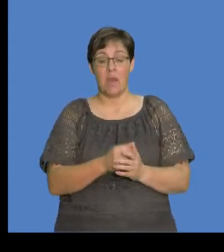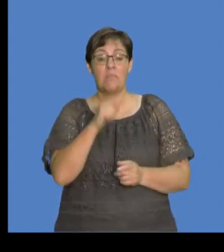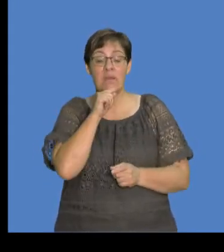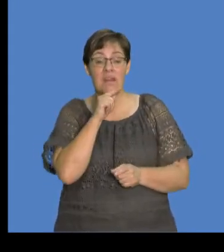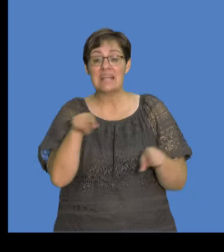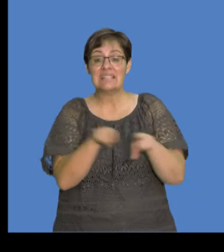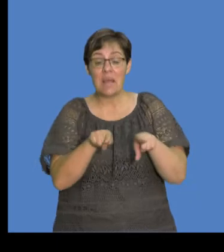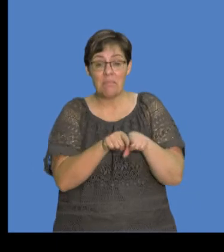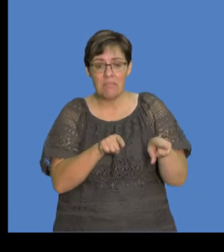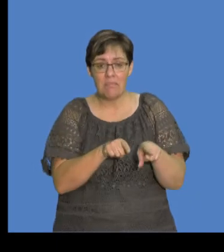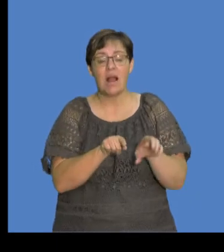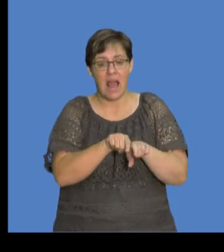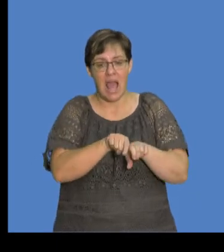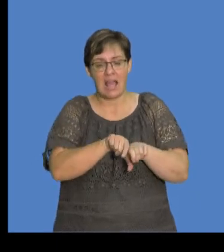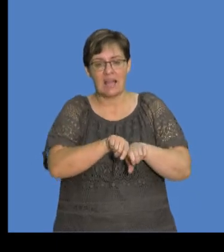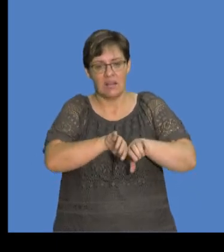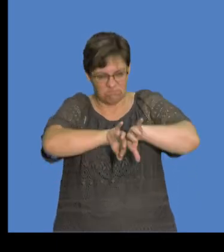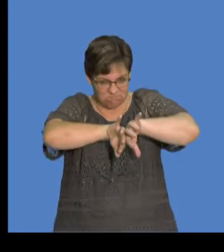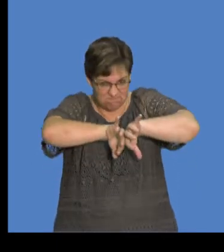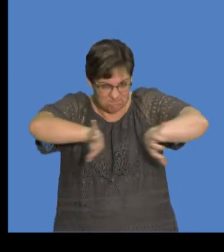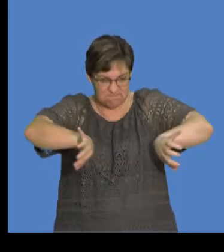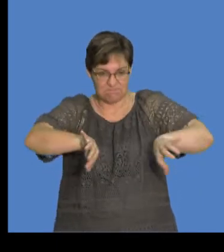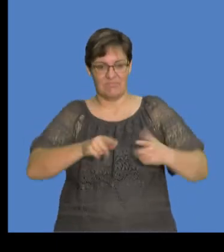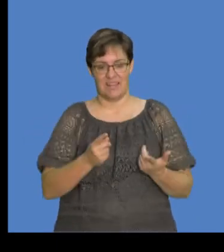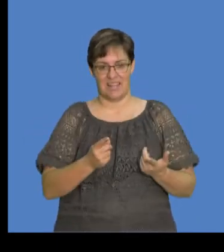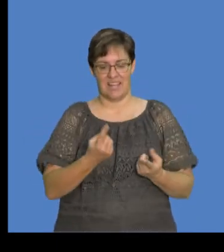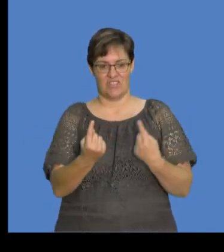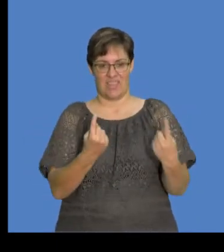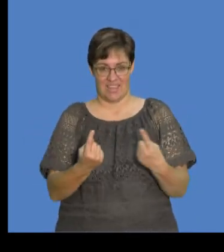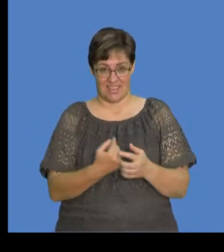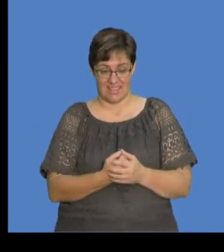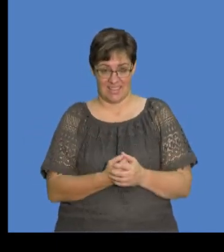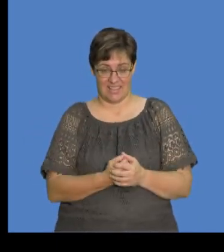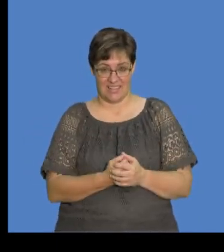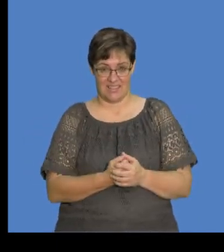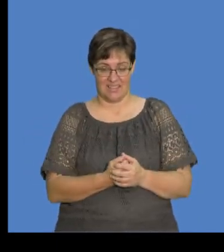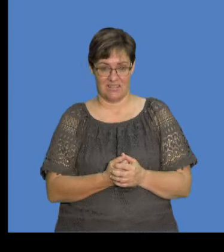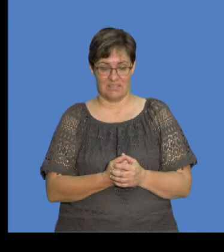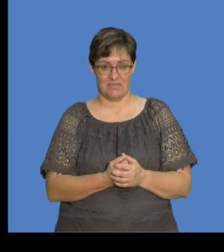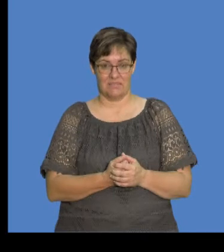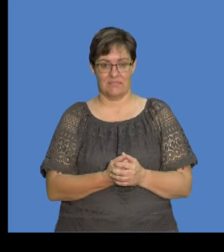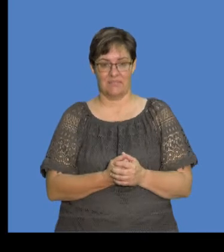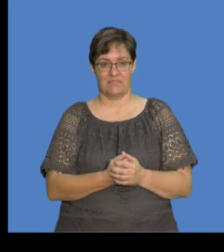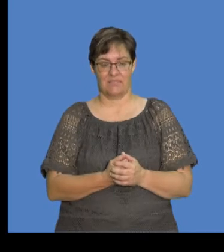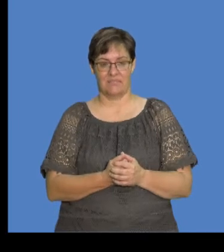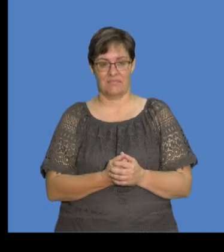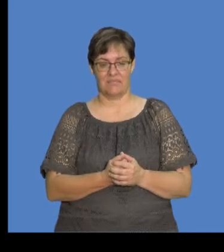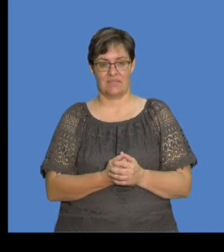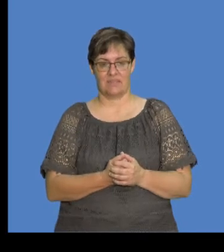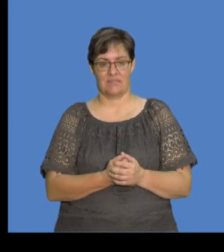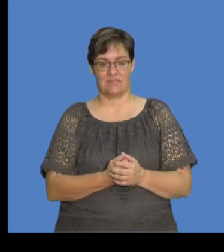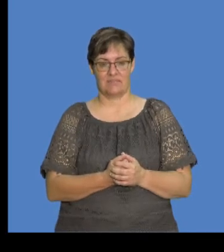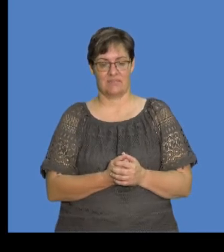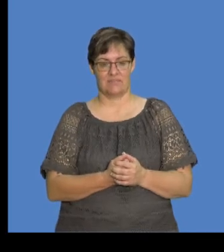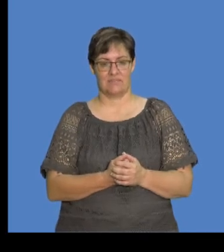that like charges exert a force of what? Of repulsion on each other, okay? Like charges